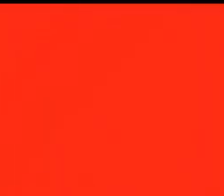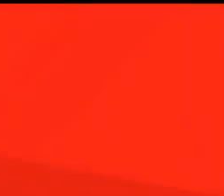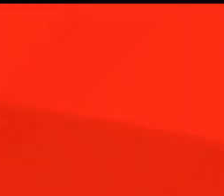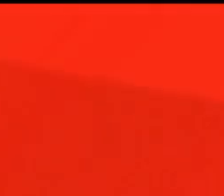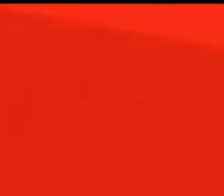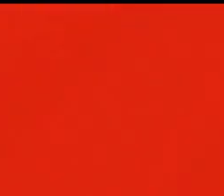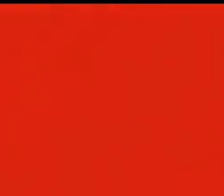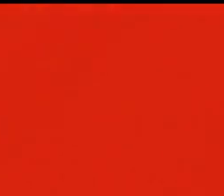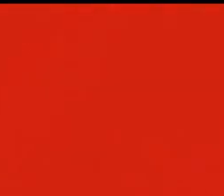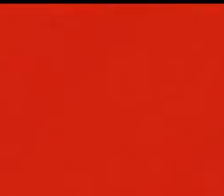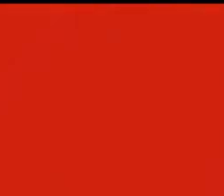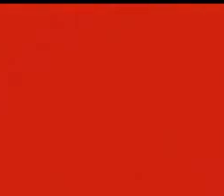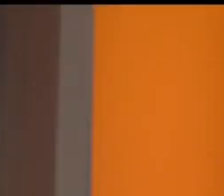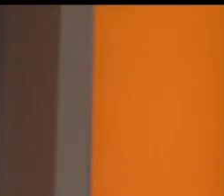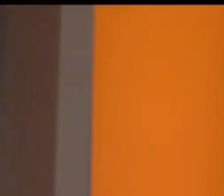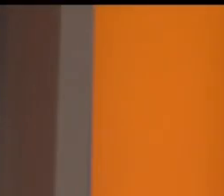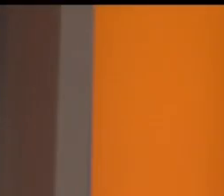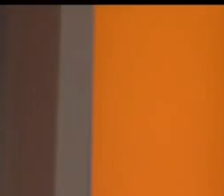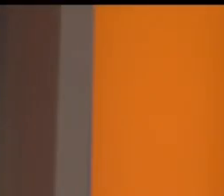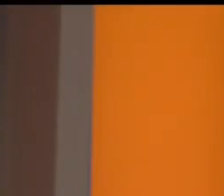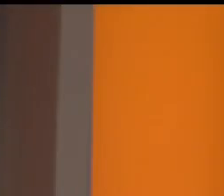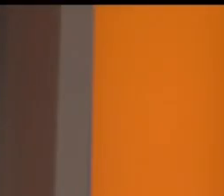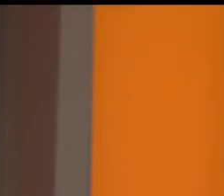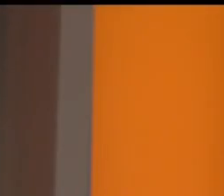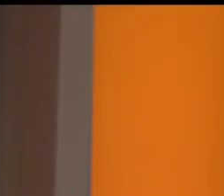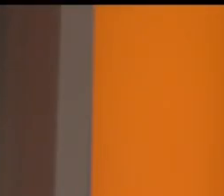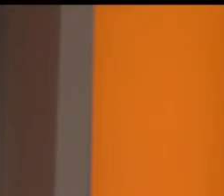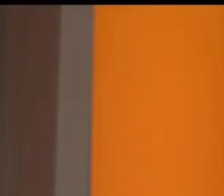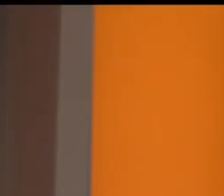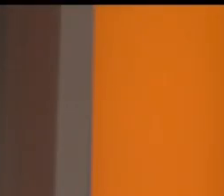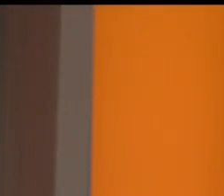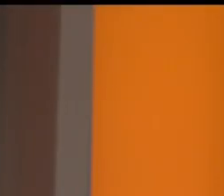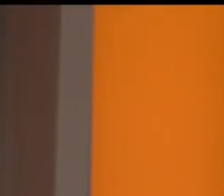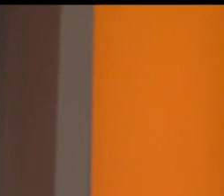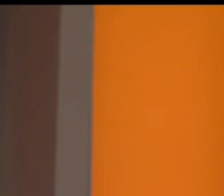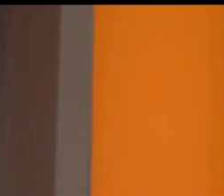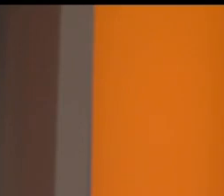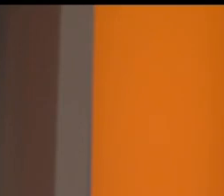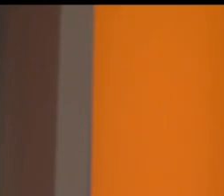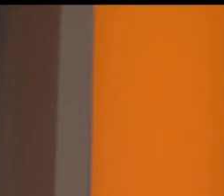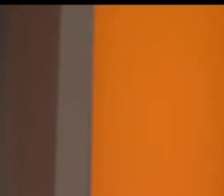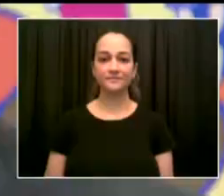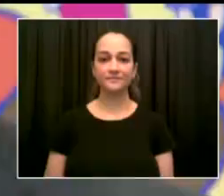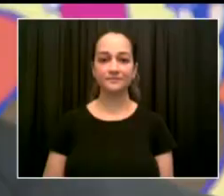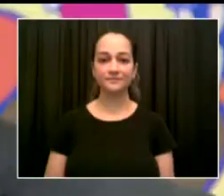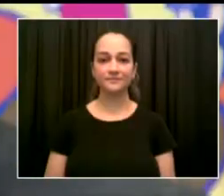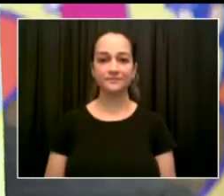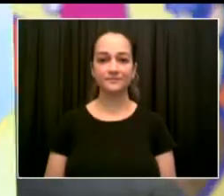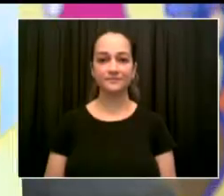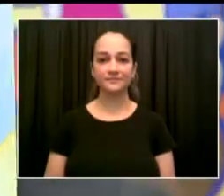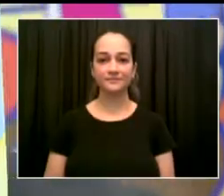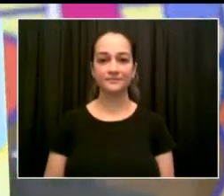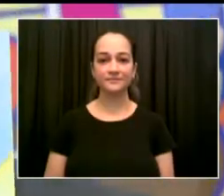This is breaking news. Mayor de Blasio is giving an update on the coronavirus pandemic in New York City.